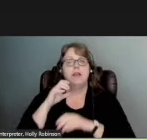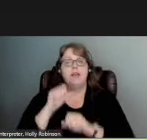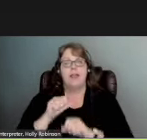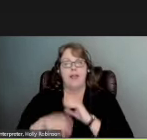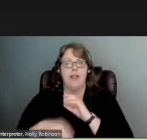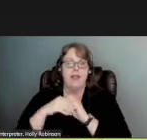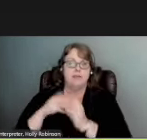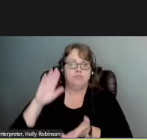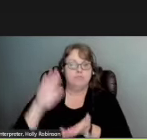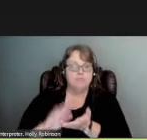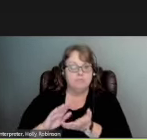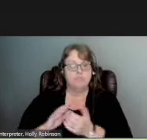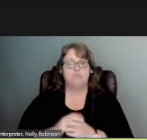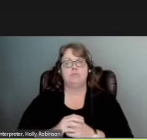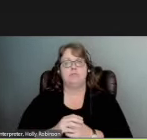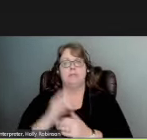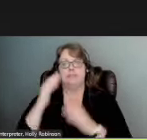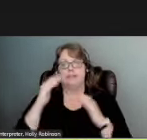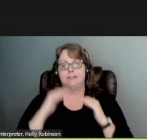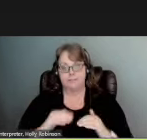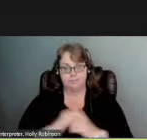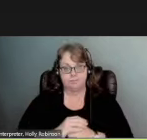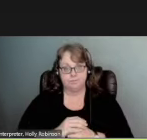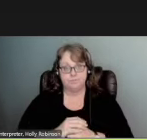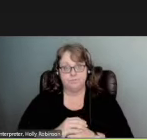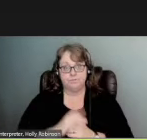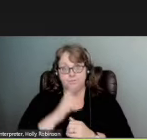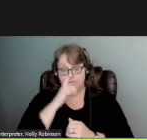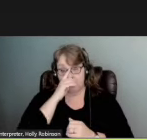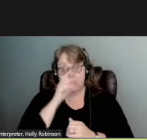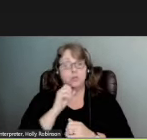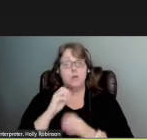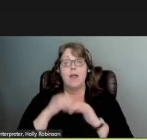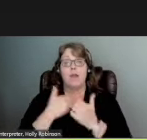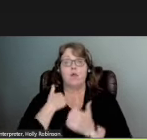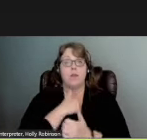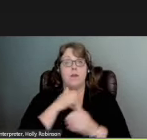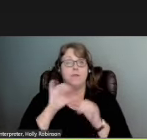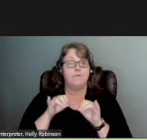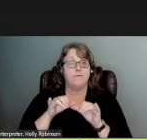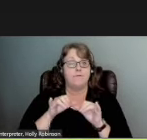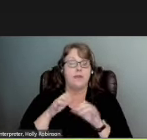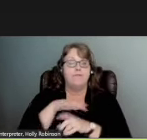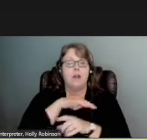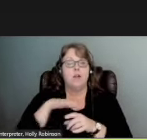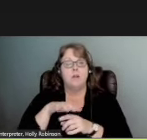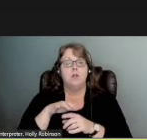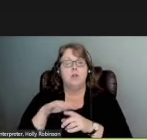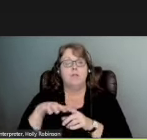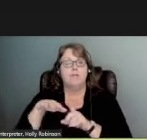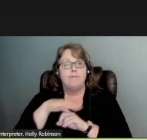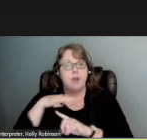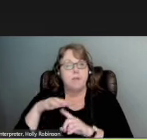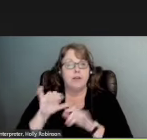condensing. Next slide. So how do we as environmental engineers take our scientific understanding